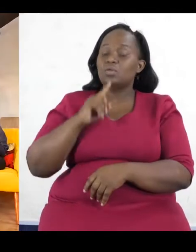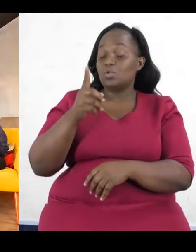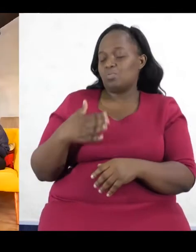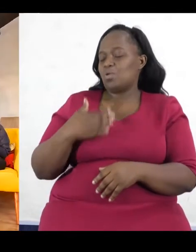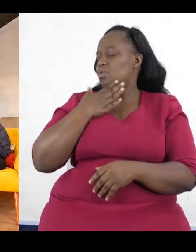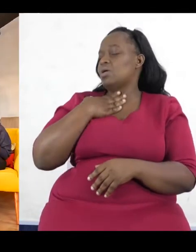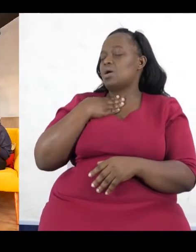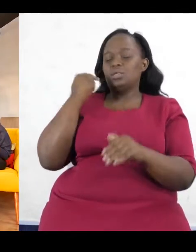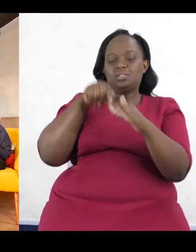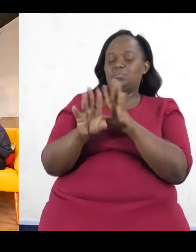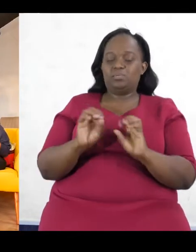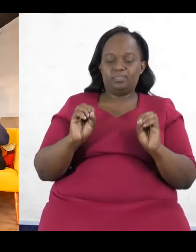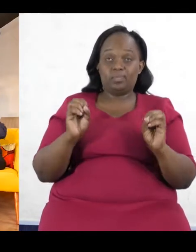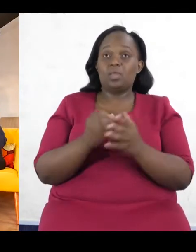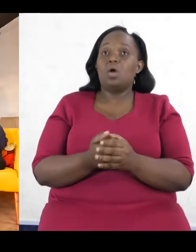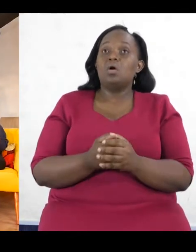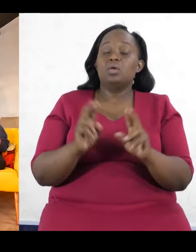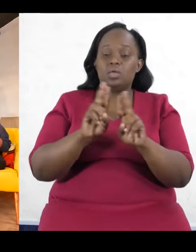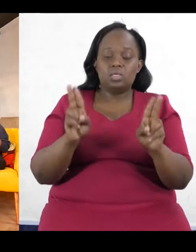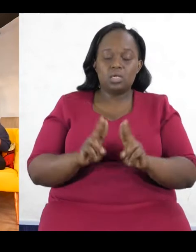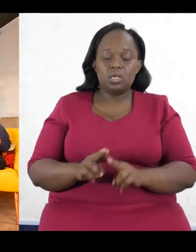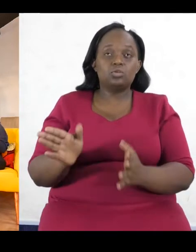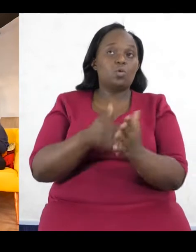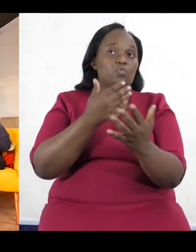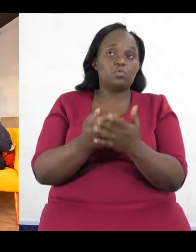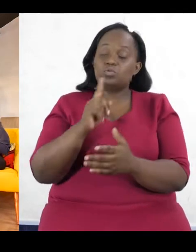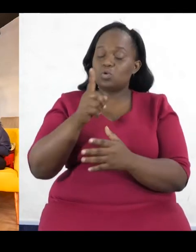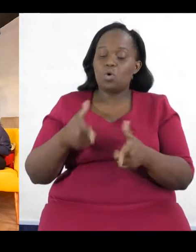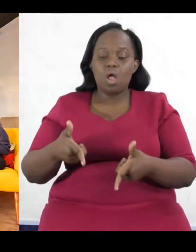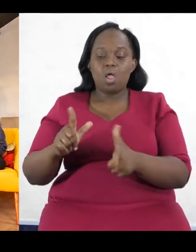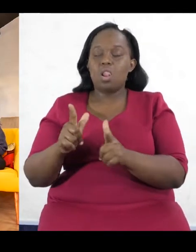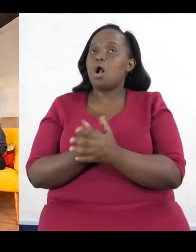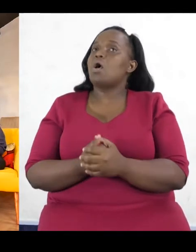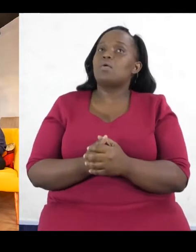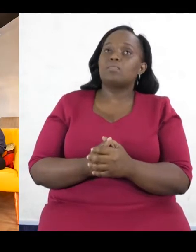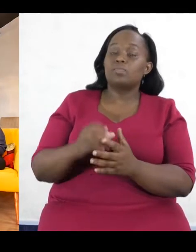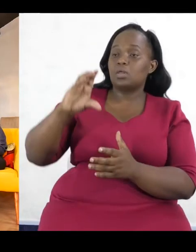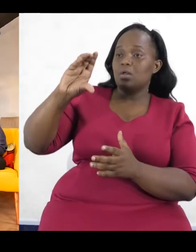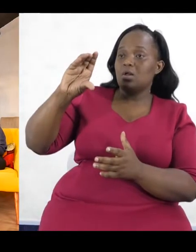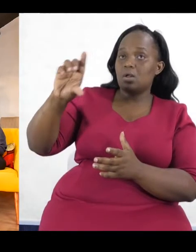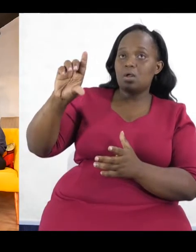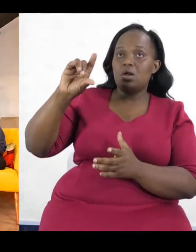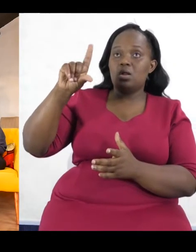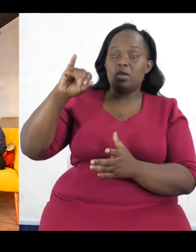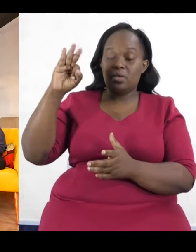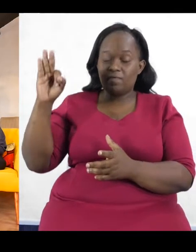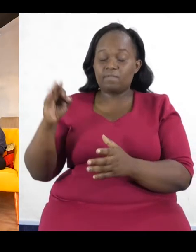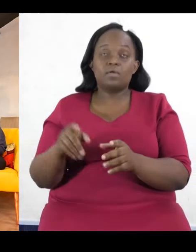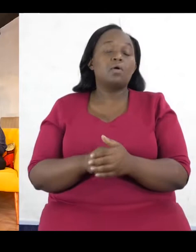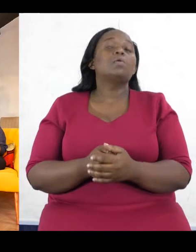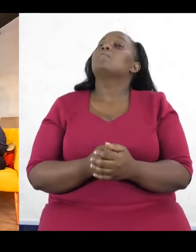So, I don't want to go deeper into the international framework. So, I'm going to allow Cliff and